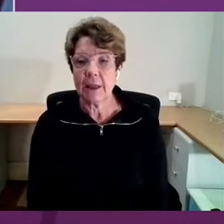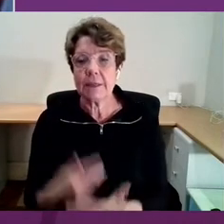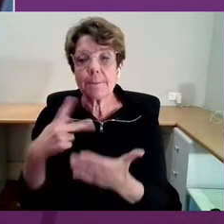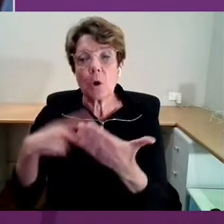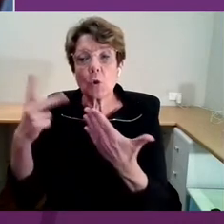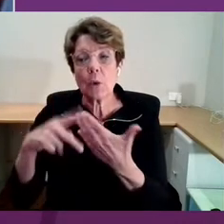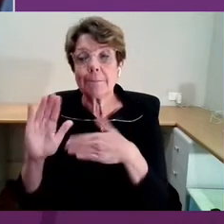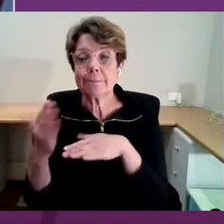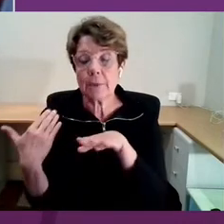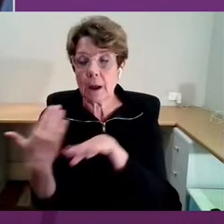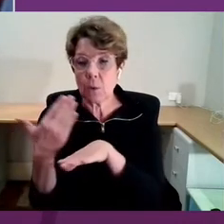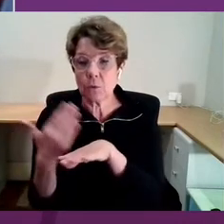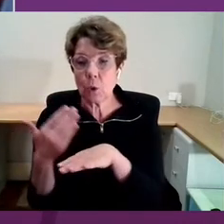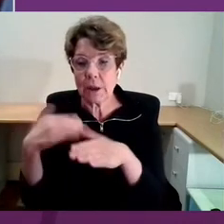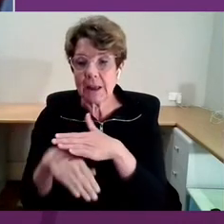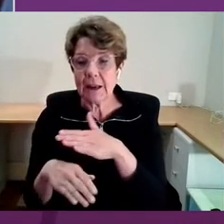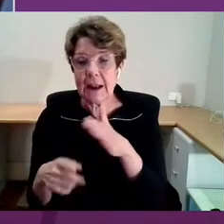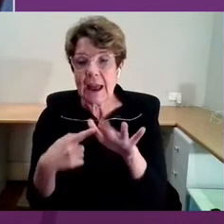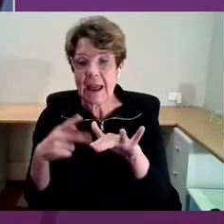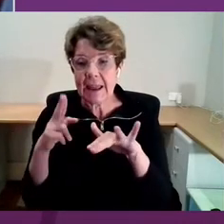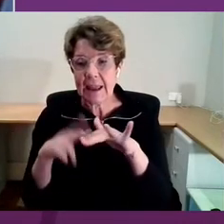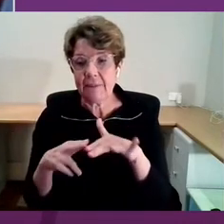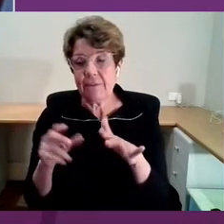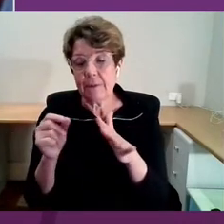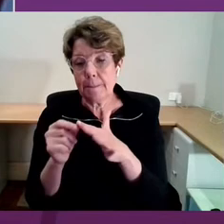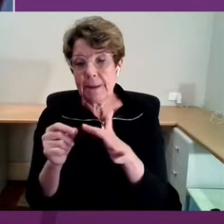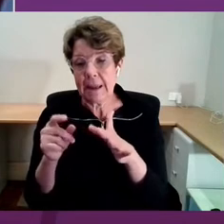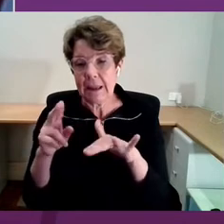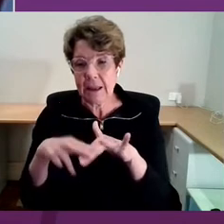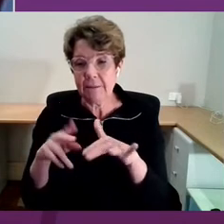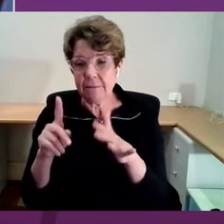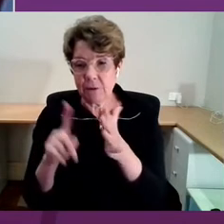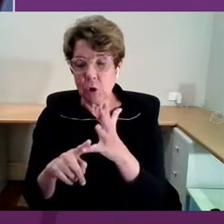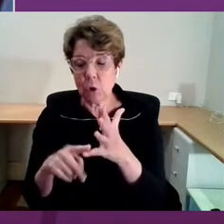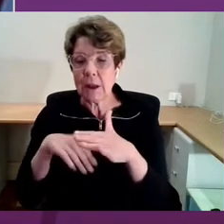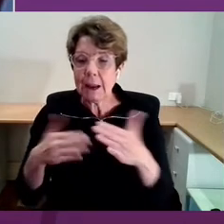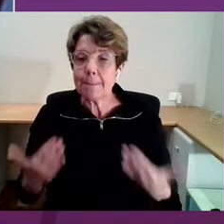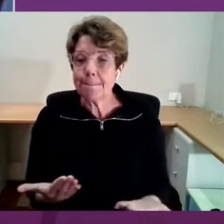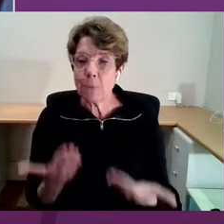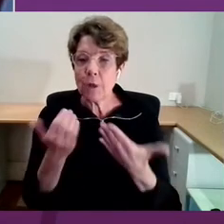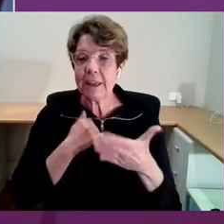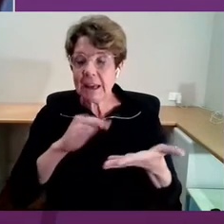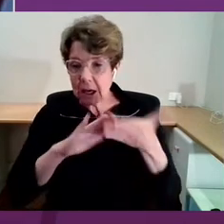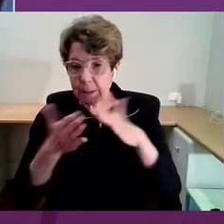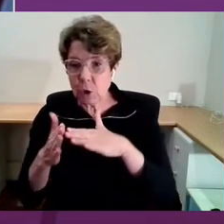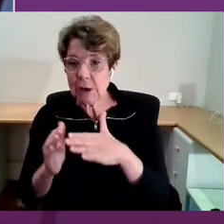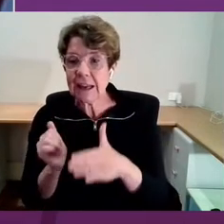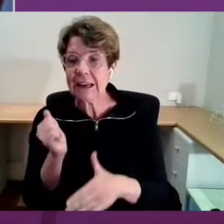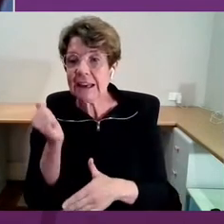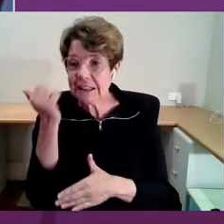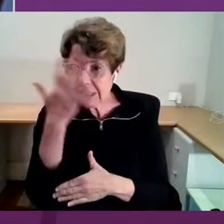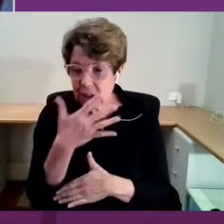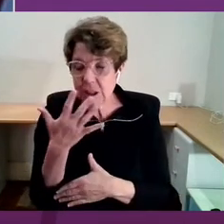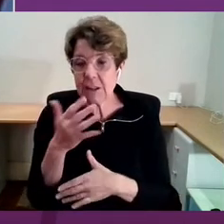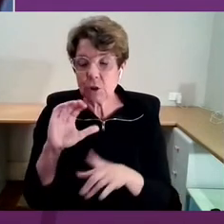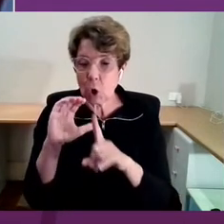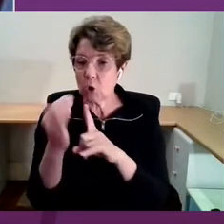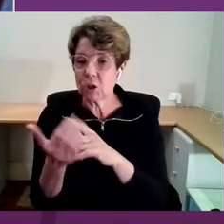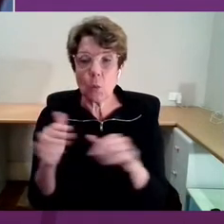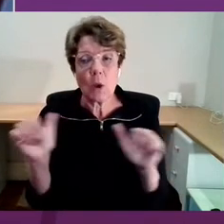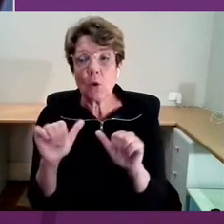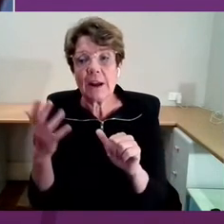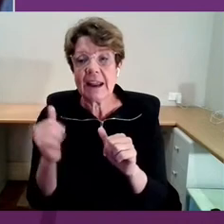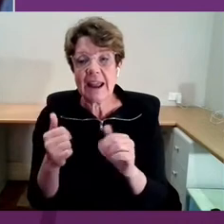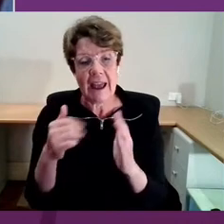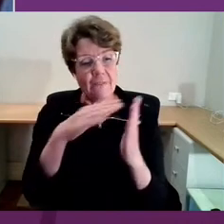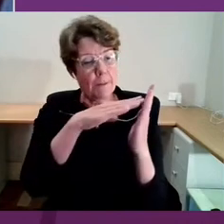ANFPP and birthing in our community in Indigenous culture, we already have a prototype for